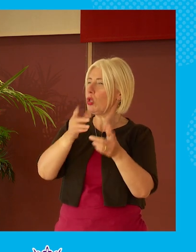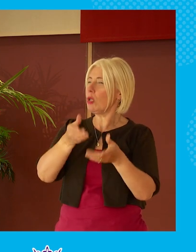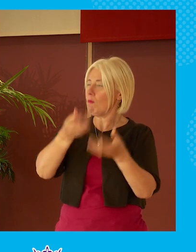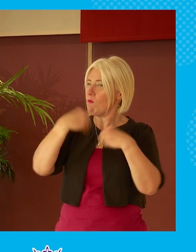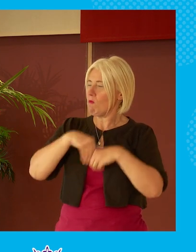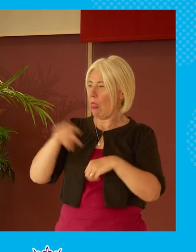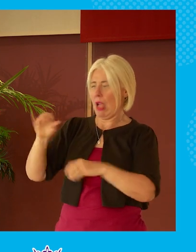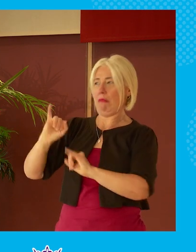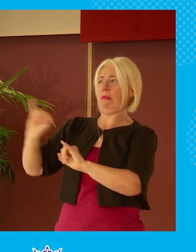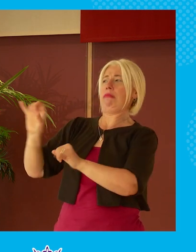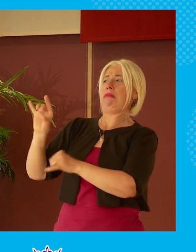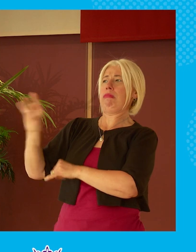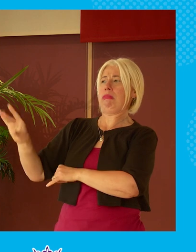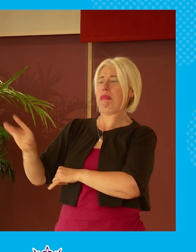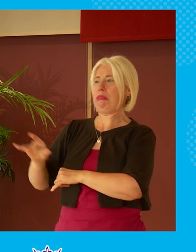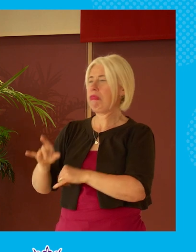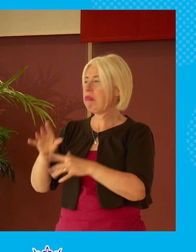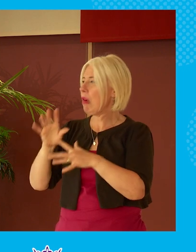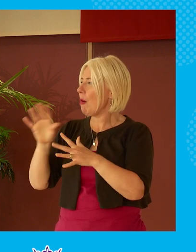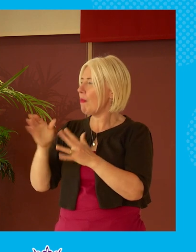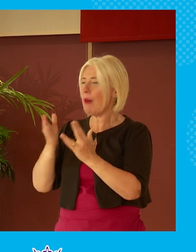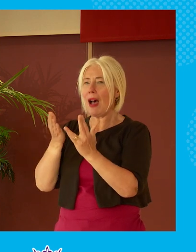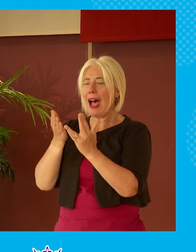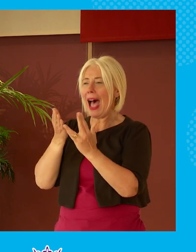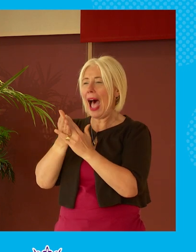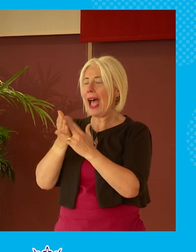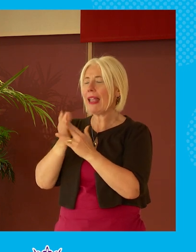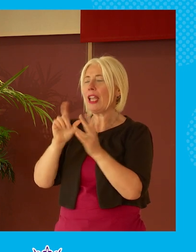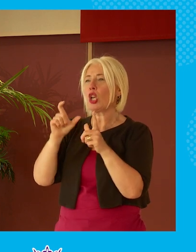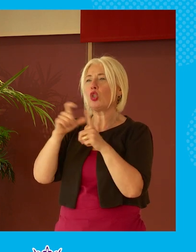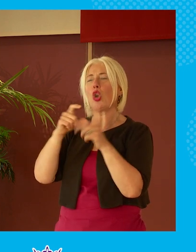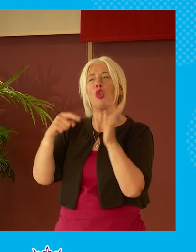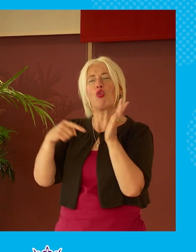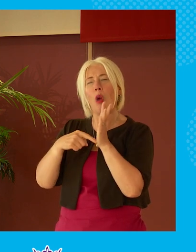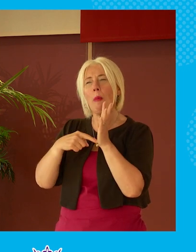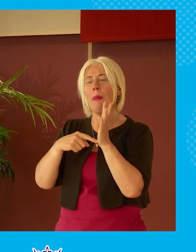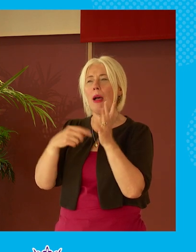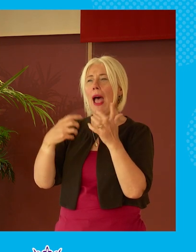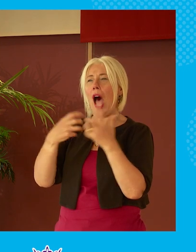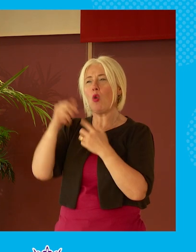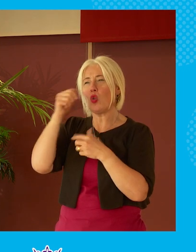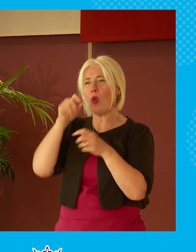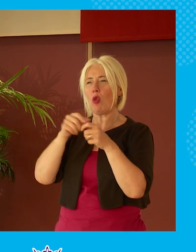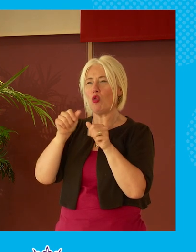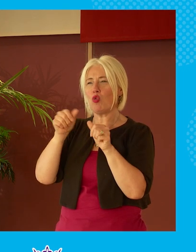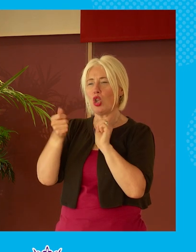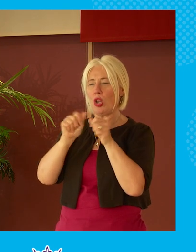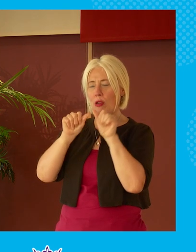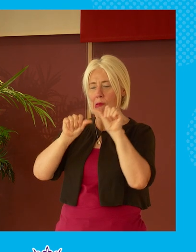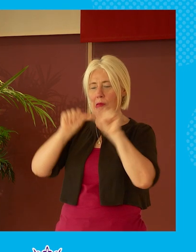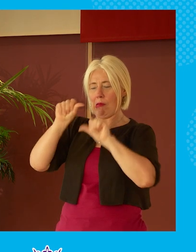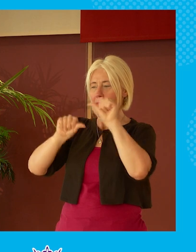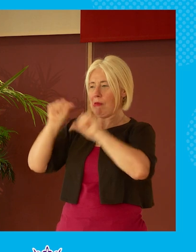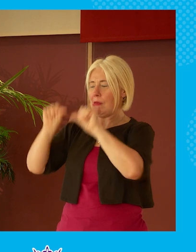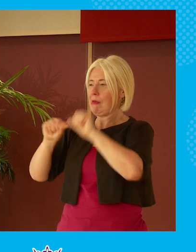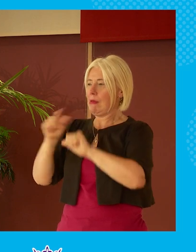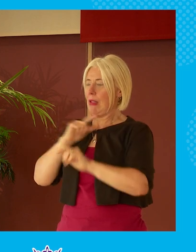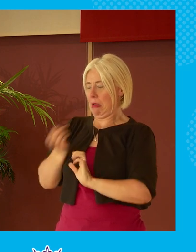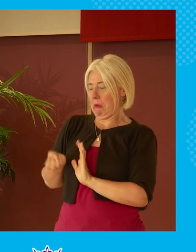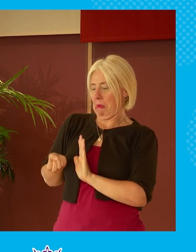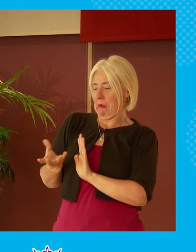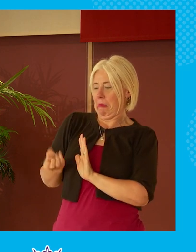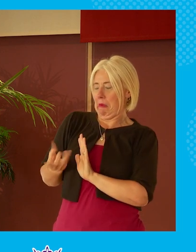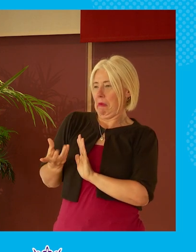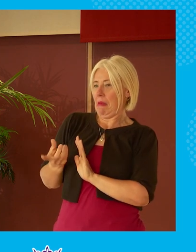on hacking the algorithm and the way you talked about donald trump being able to figure out how to push buttons and and feed people stuff that will either